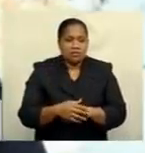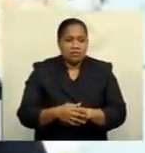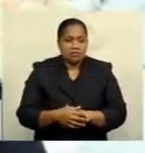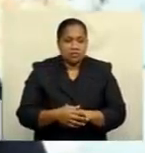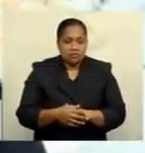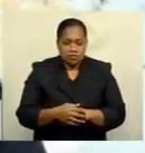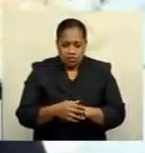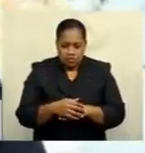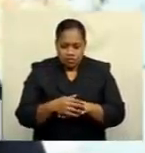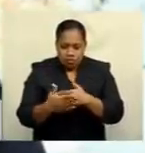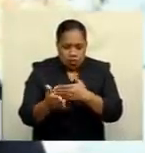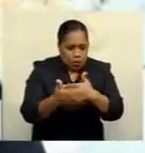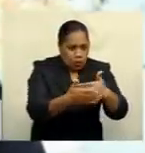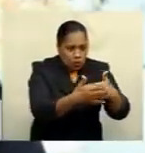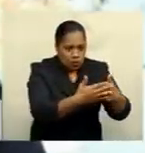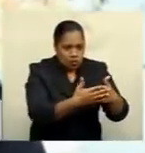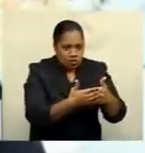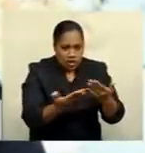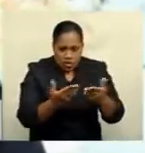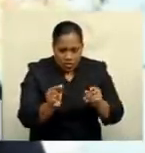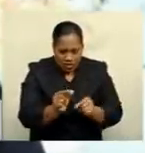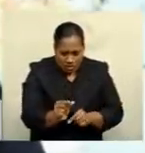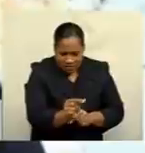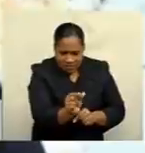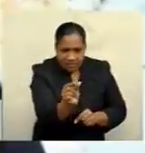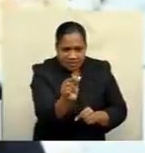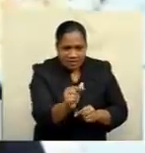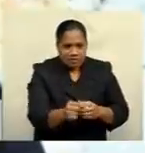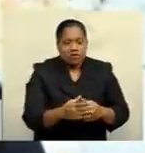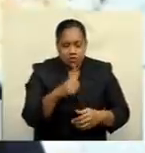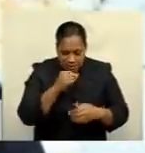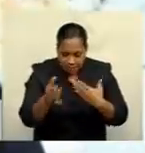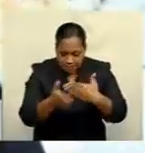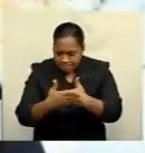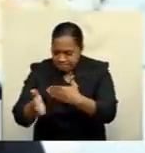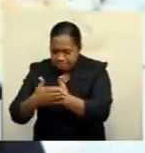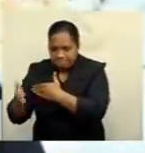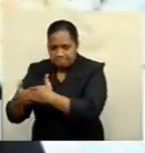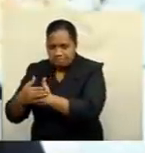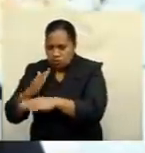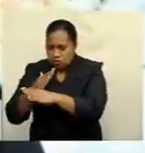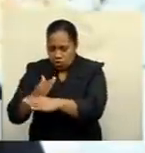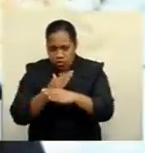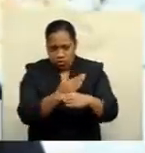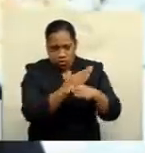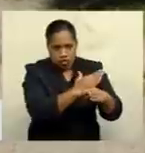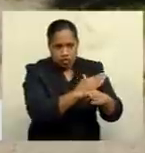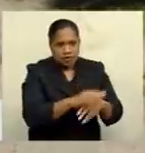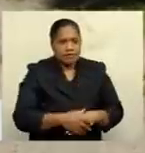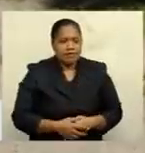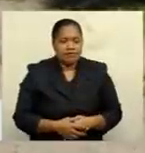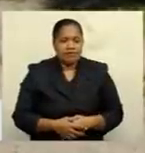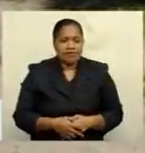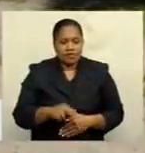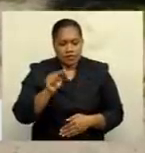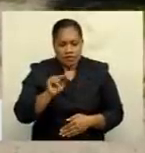Those gaps where the landing sites of those coming in from the islands need to be interdicted.